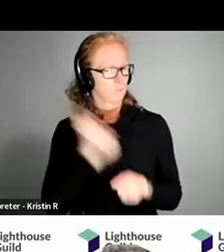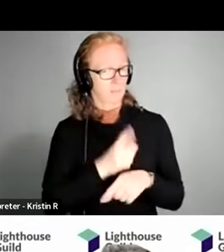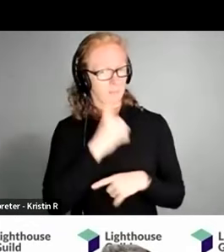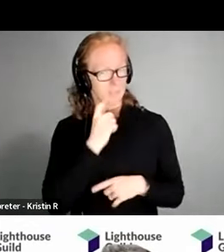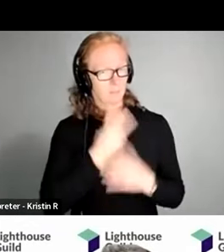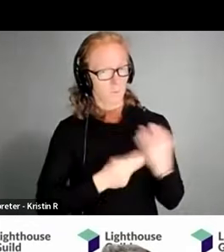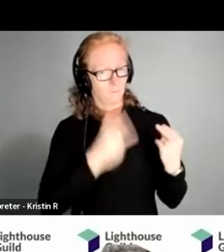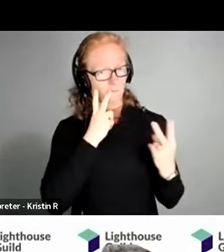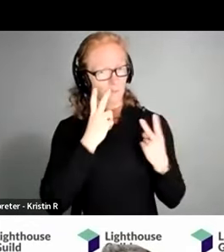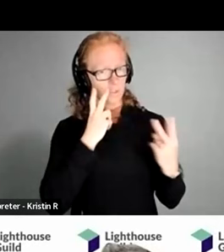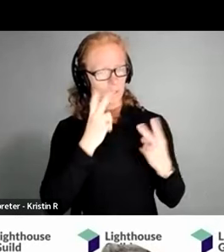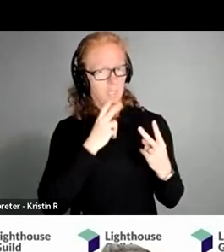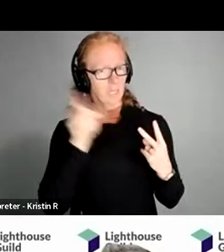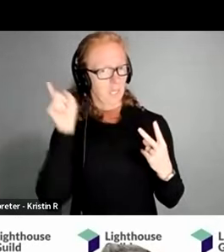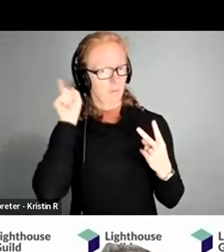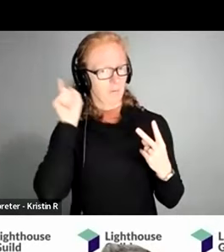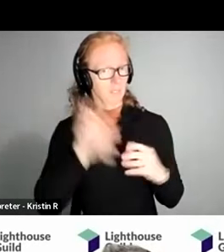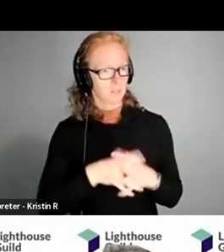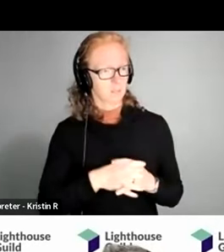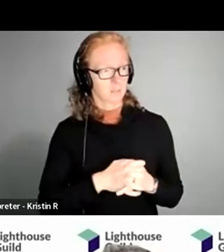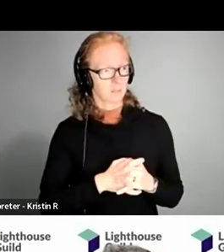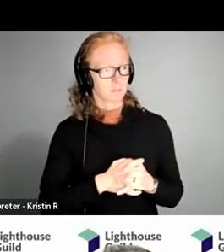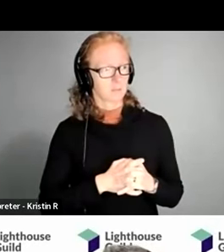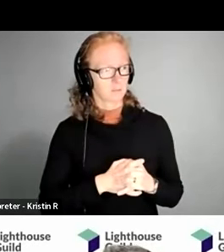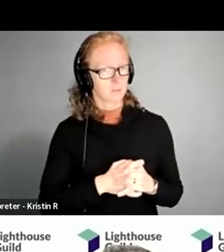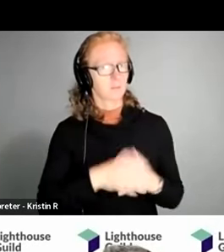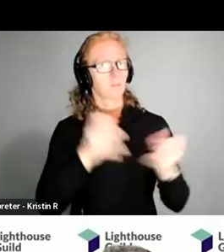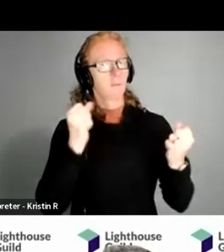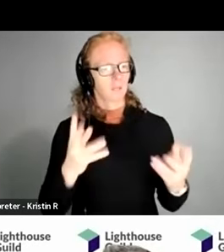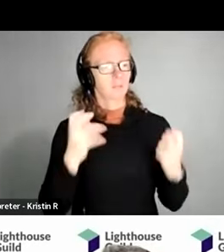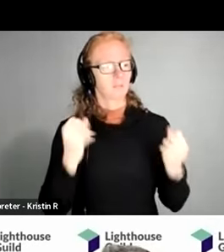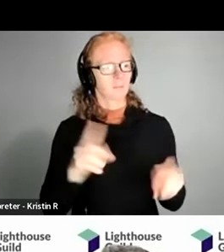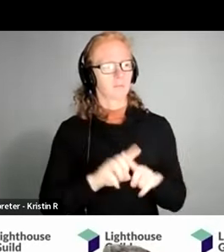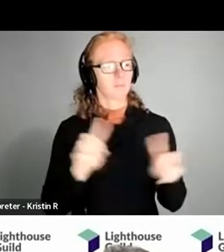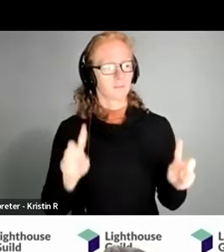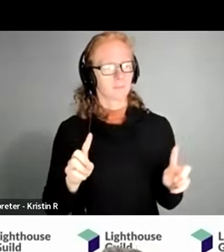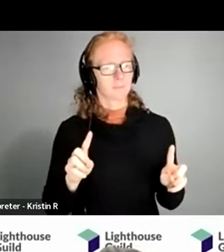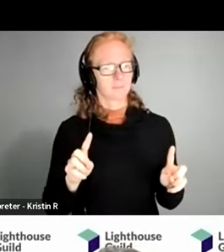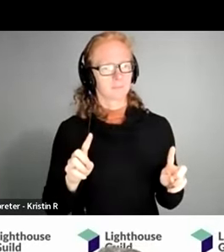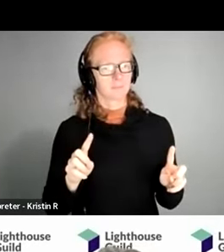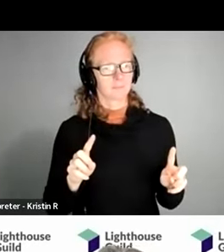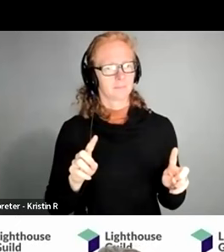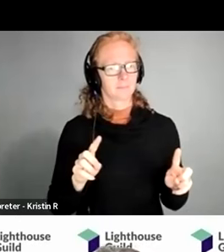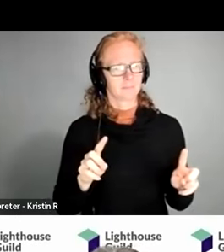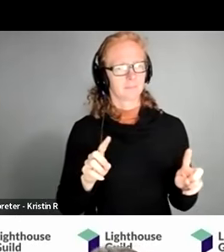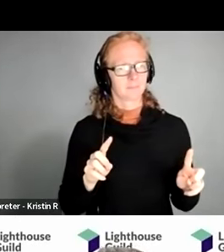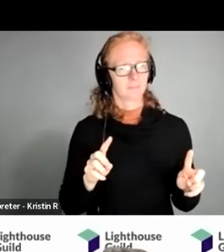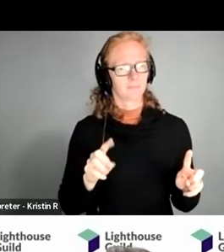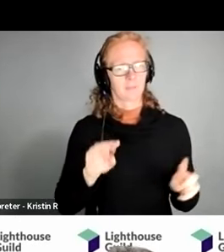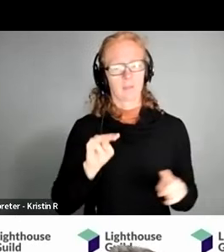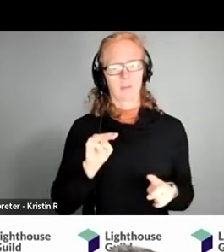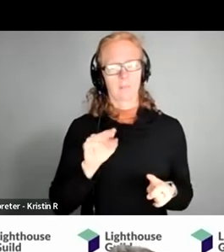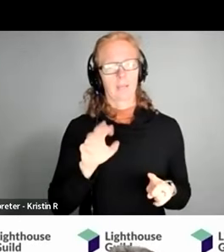both for vision and hearing aids so there are lots and lots of different medicare advantage